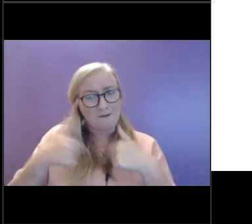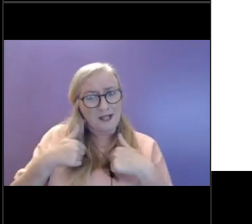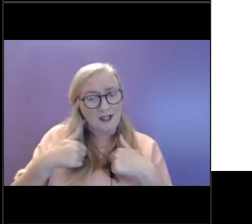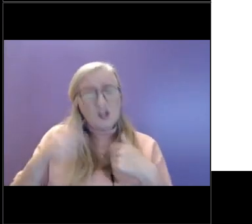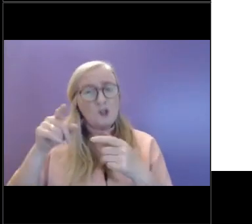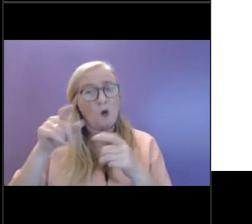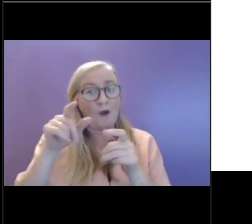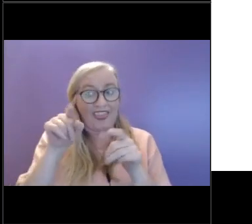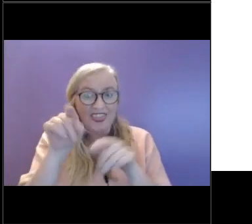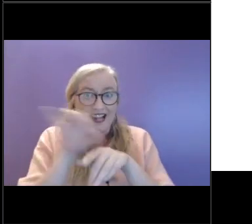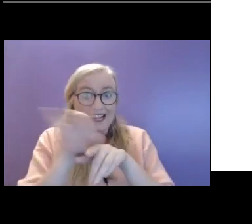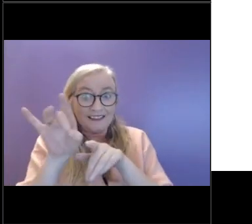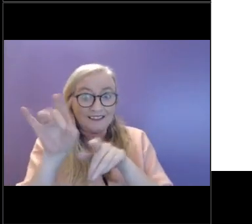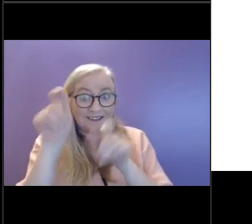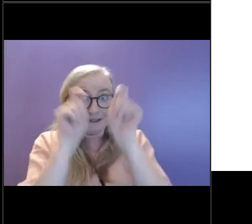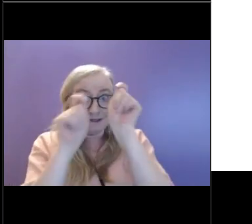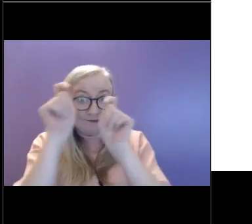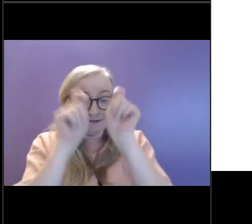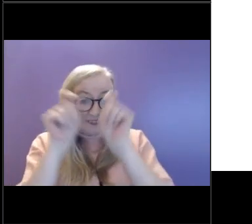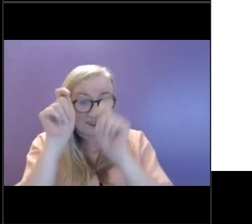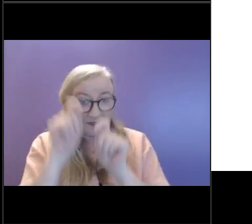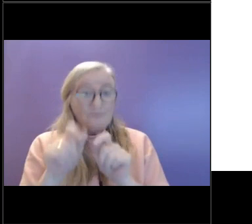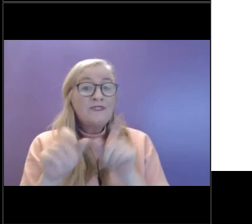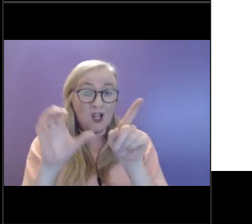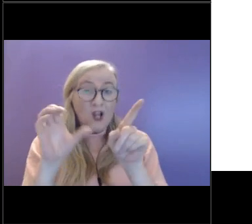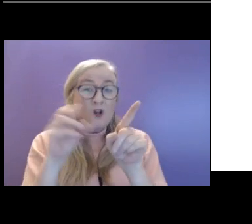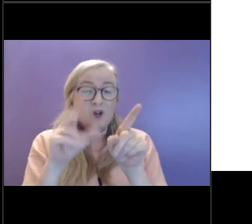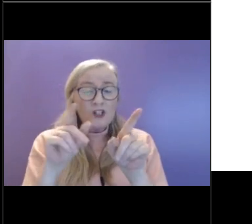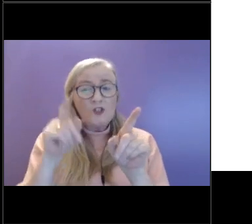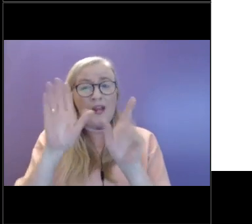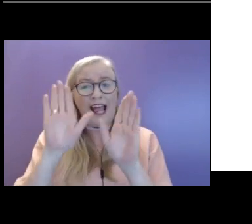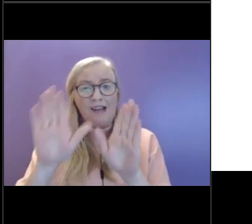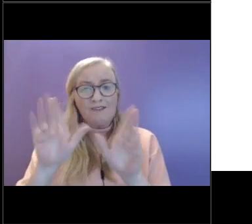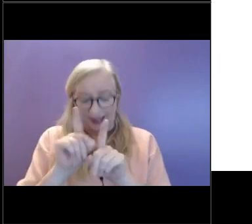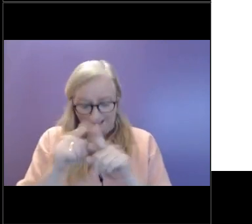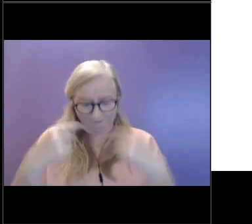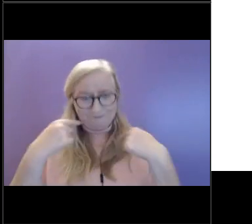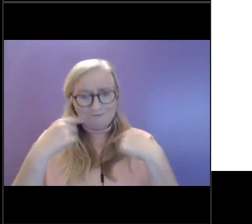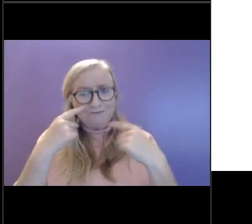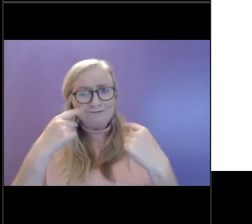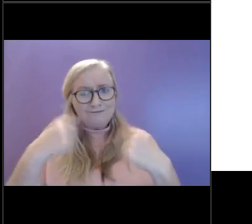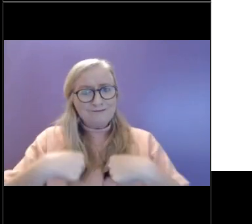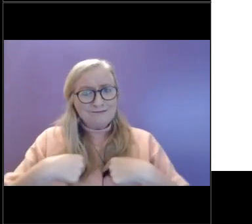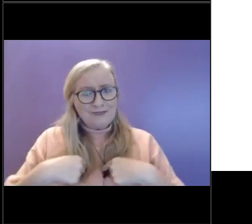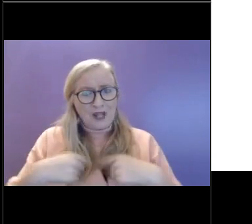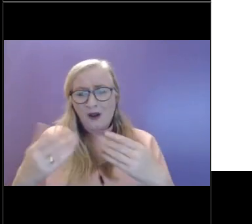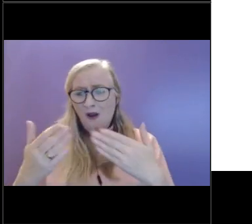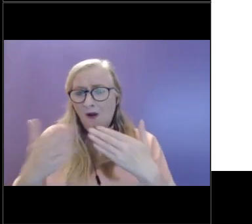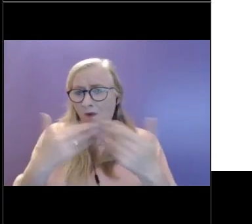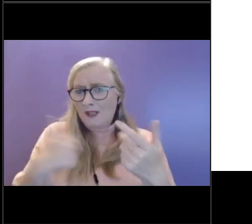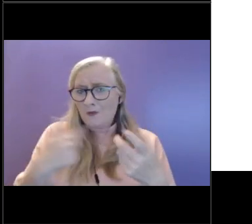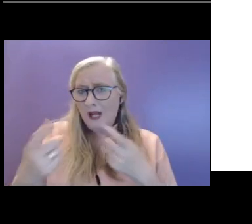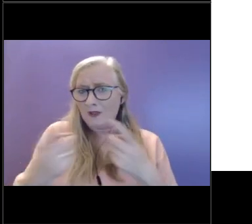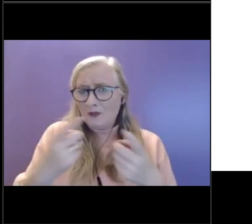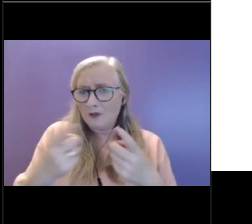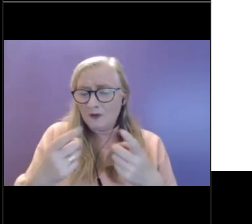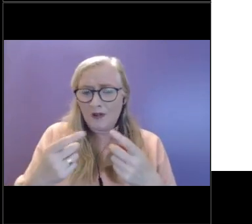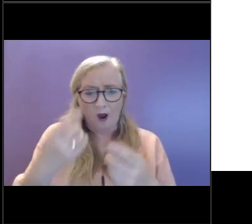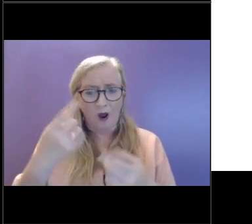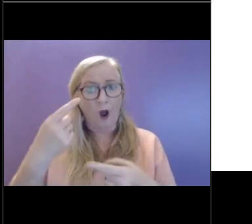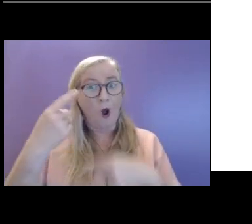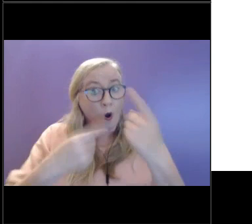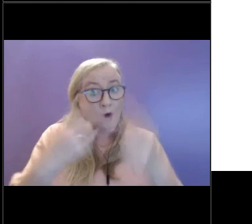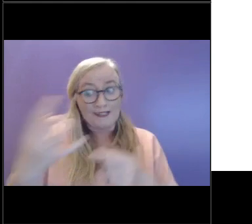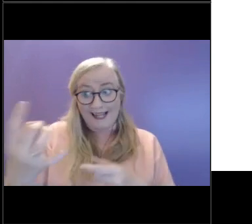Yeah, so again, I think it's, it is, it's that tuning into where we kind of go to a lot and asking that question, as I've